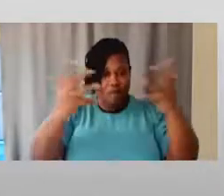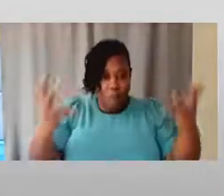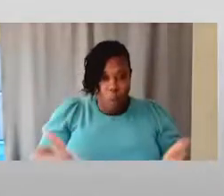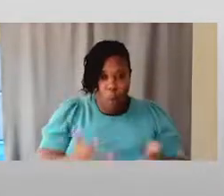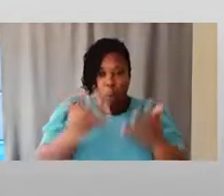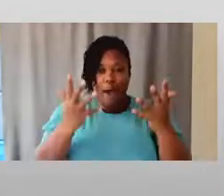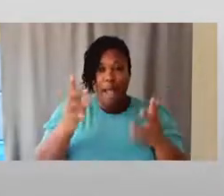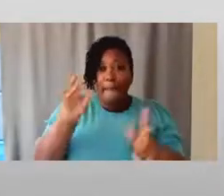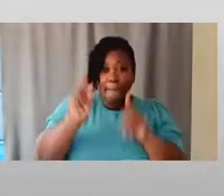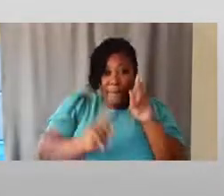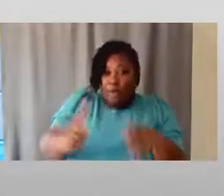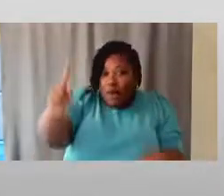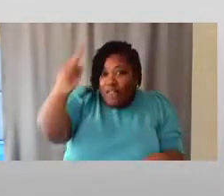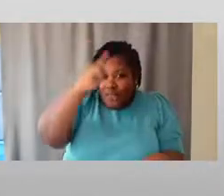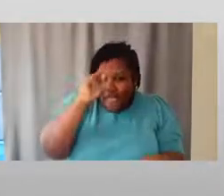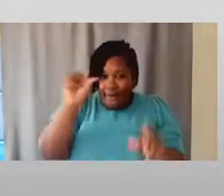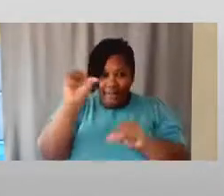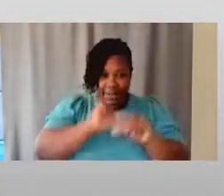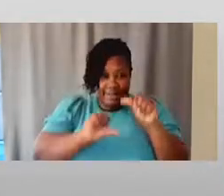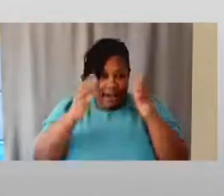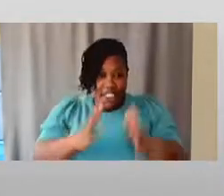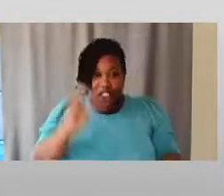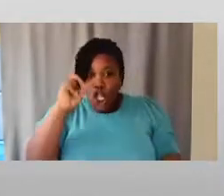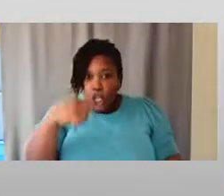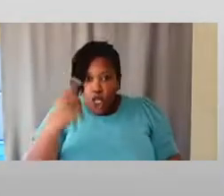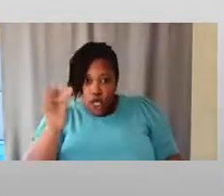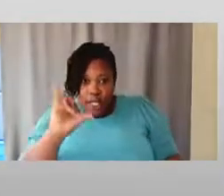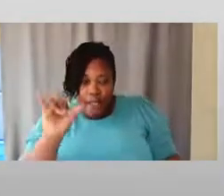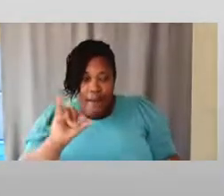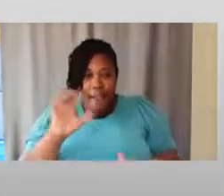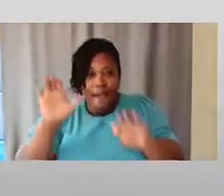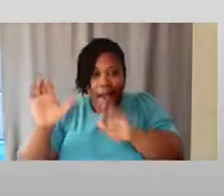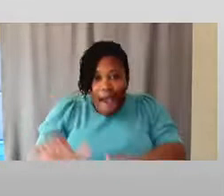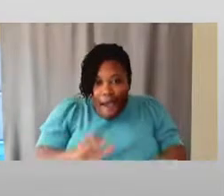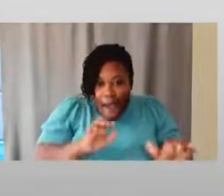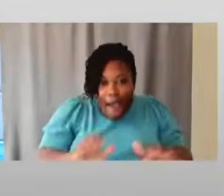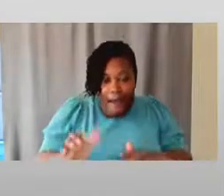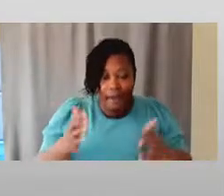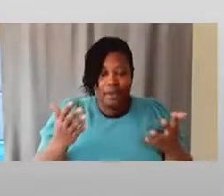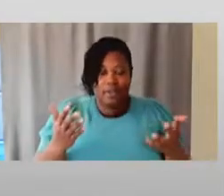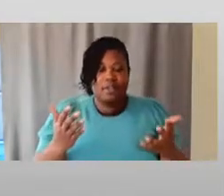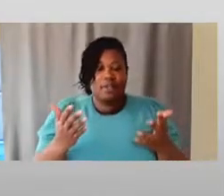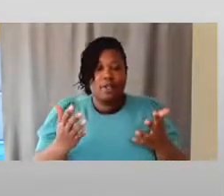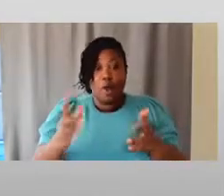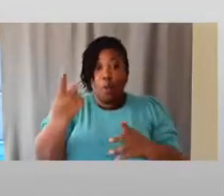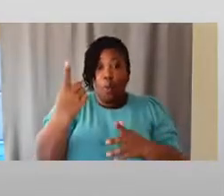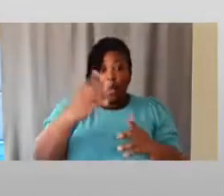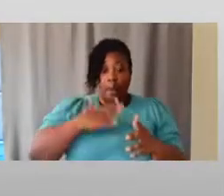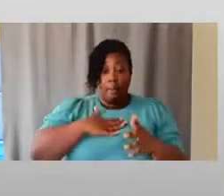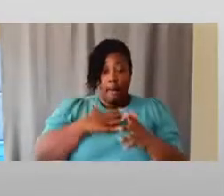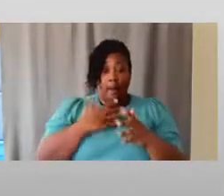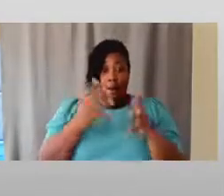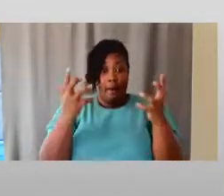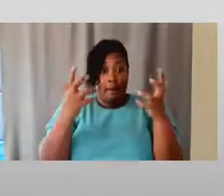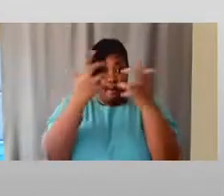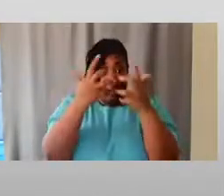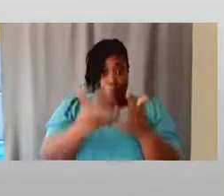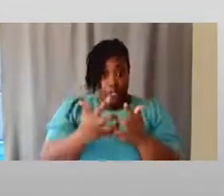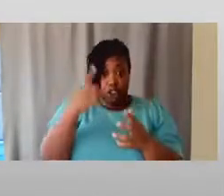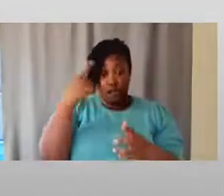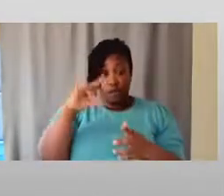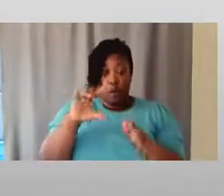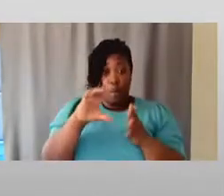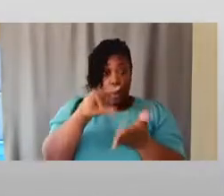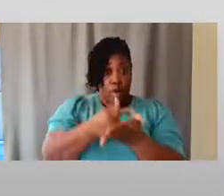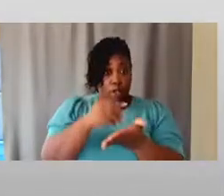be or look like or act. One of my accommodations for my graduate school is that